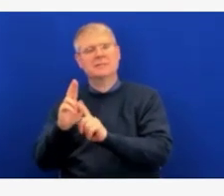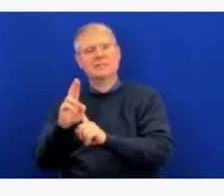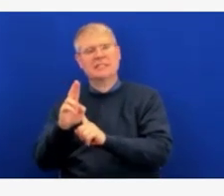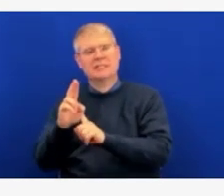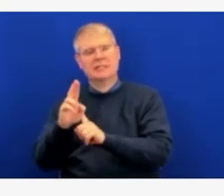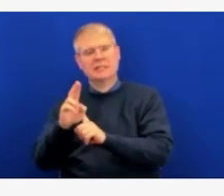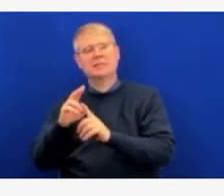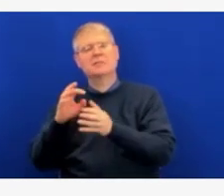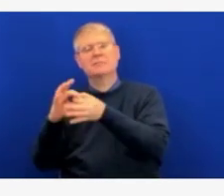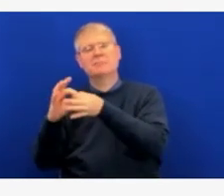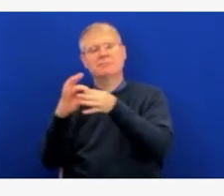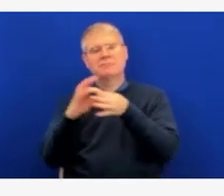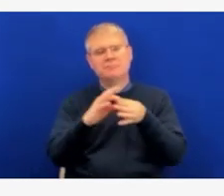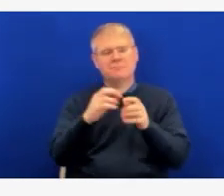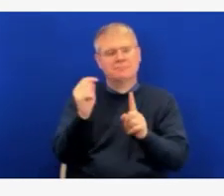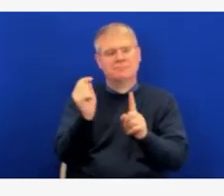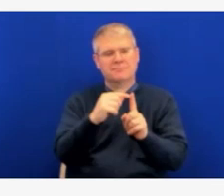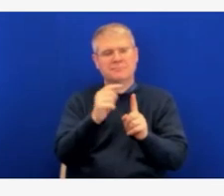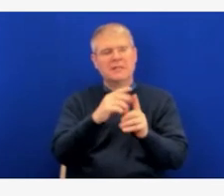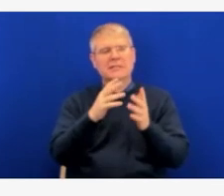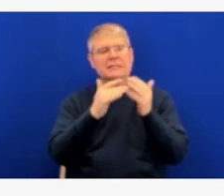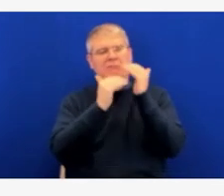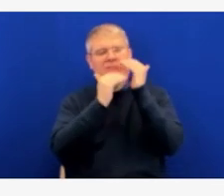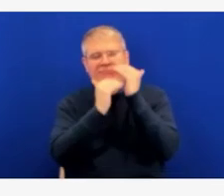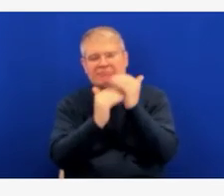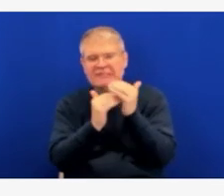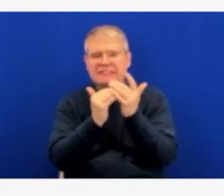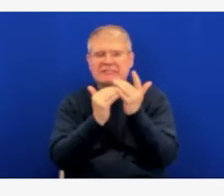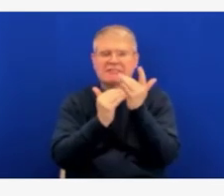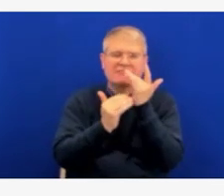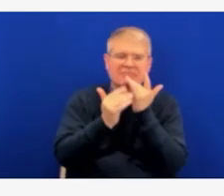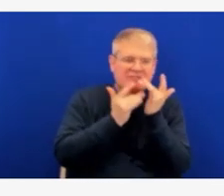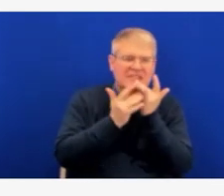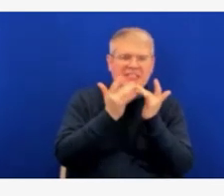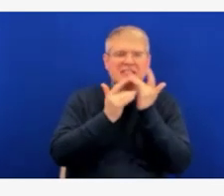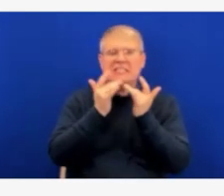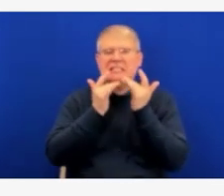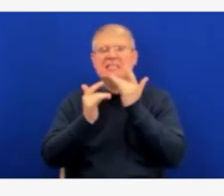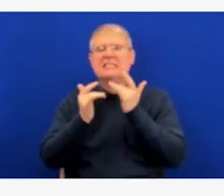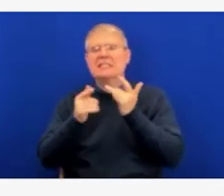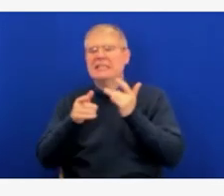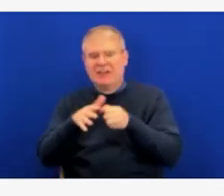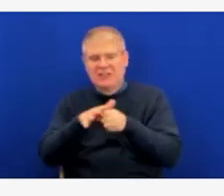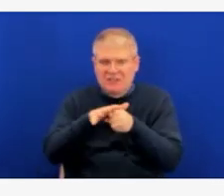transport log data to other facilities within Idaho and across state lines.